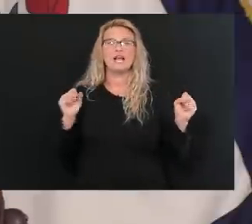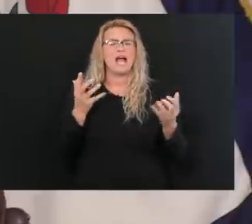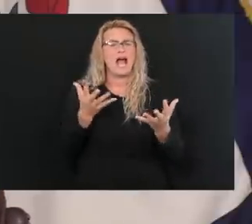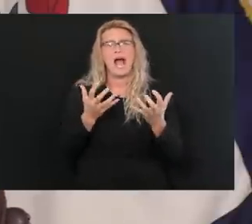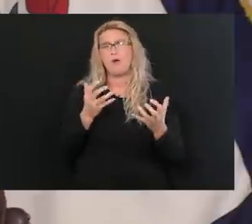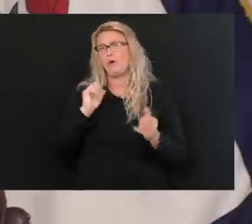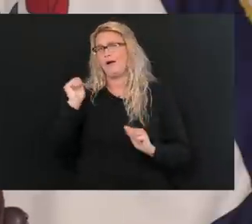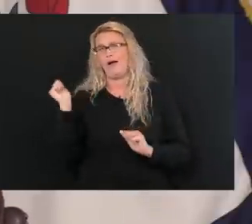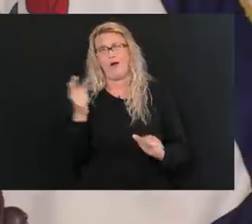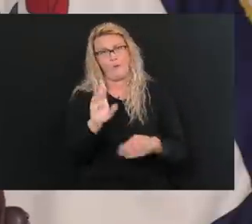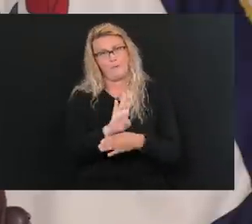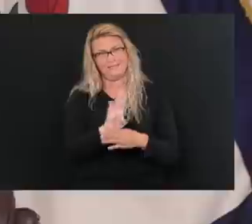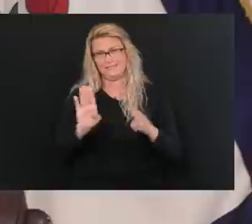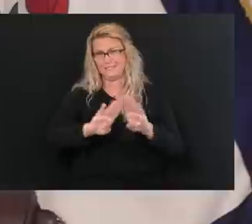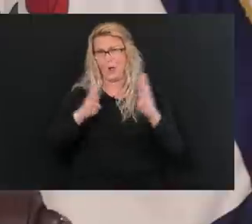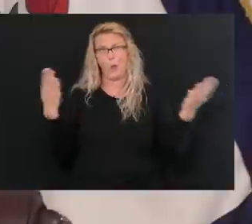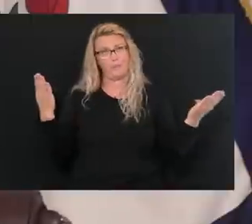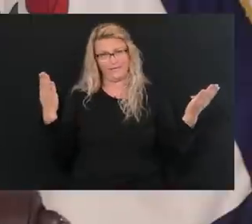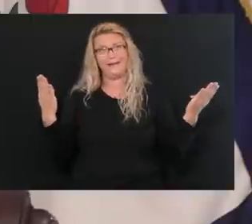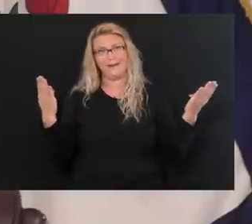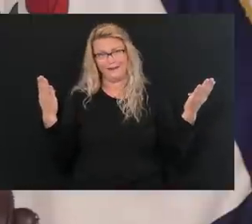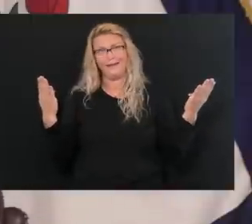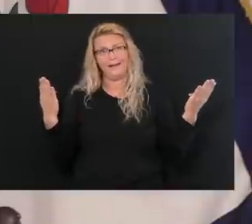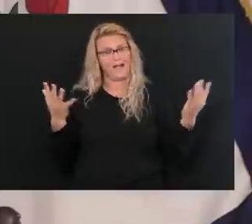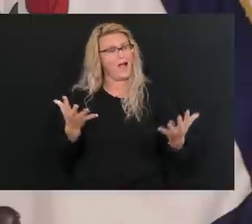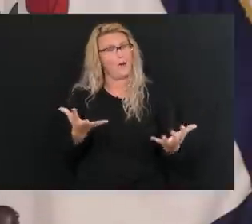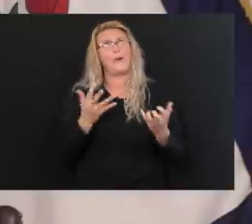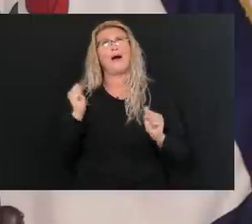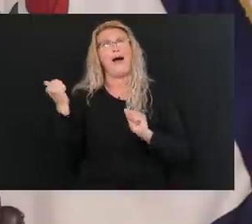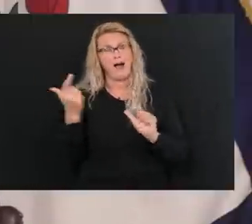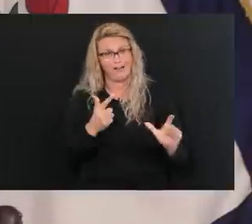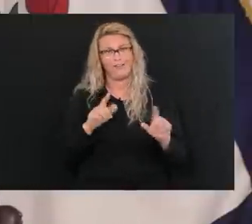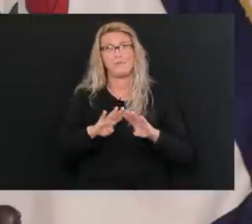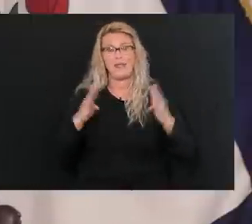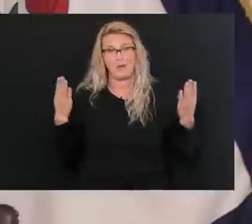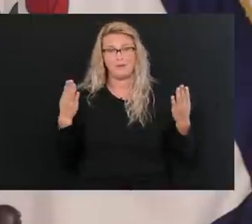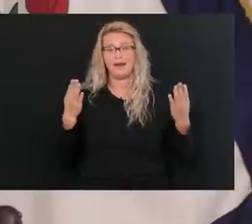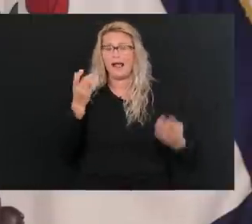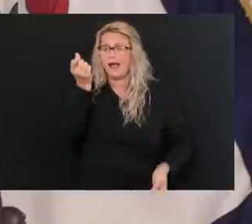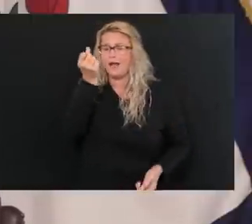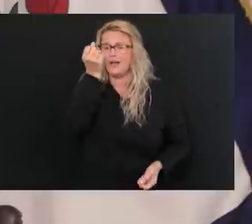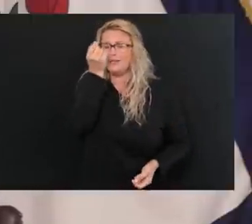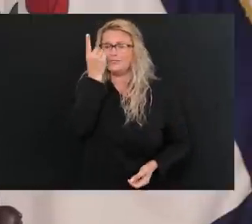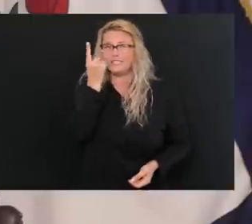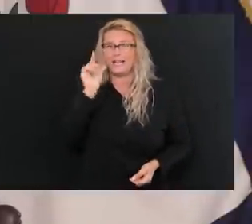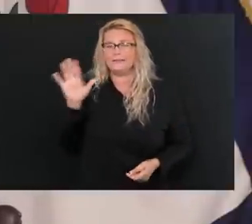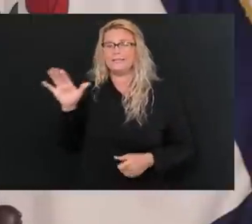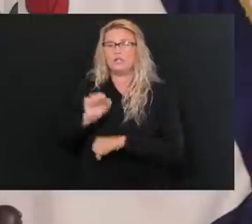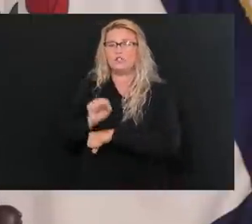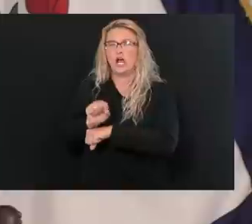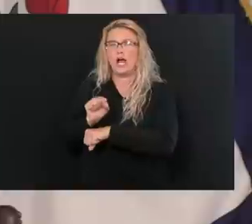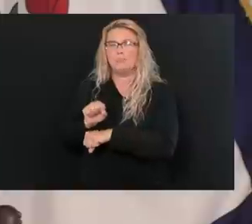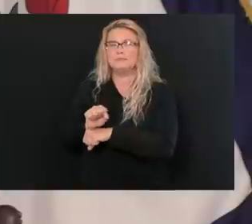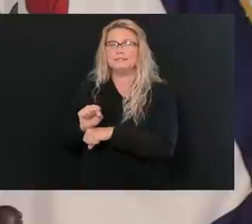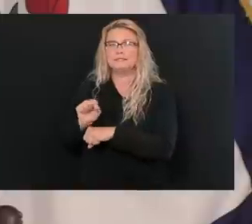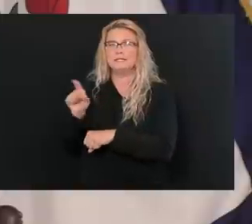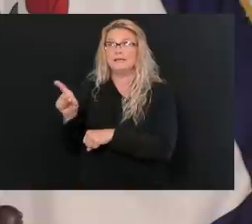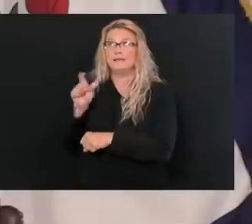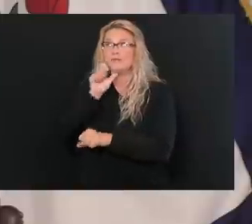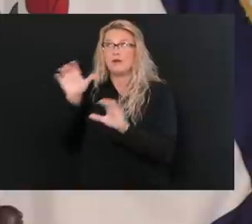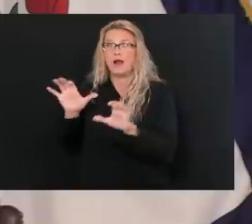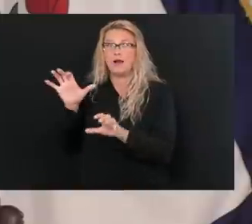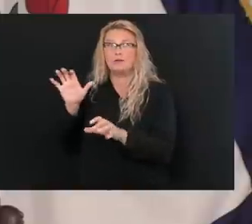businesses to be open for crying out loud. I mean, you know, absolutely. I get it. We've got people's jobs at stake. We've got people's livelihood.